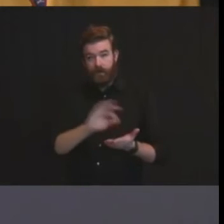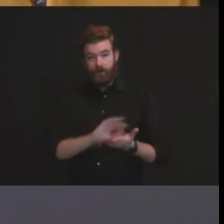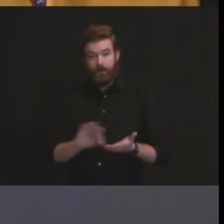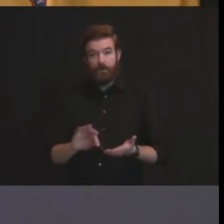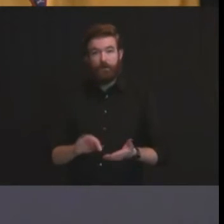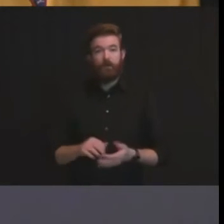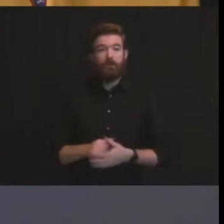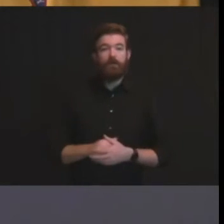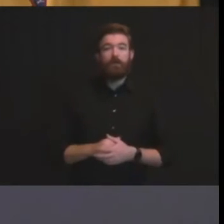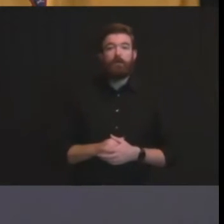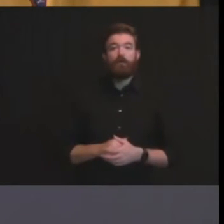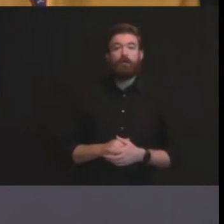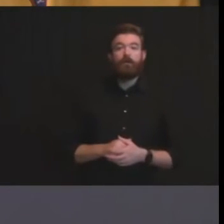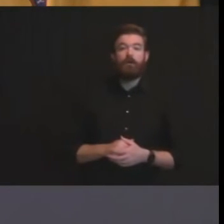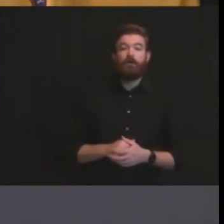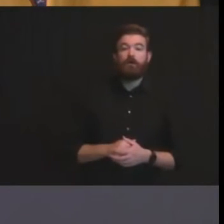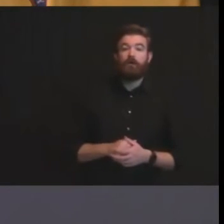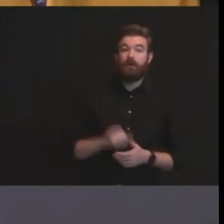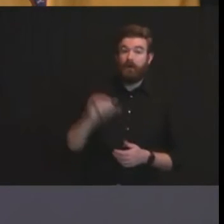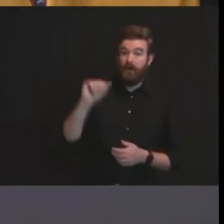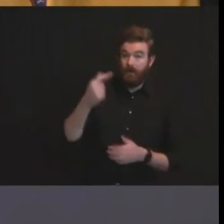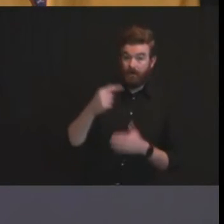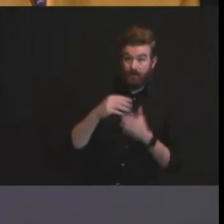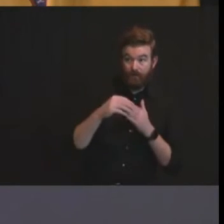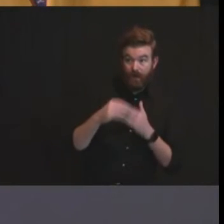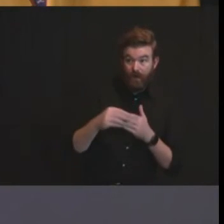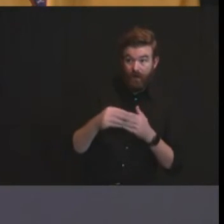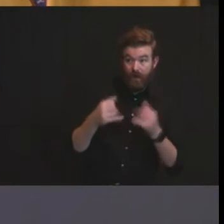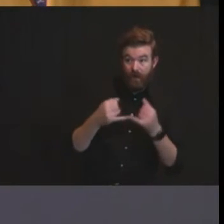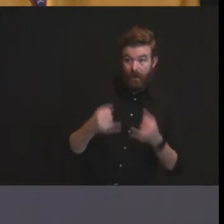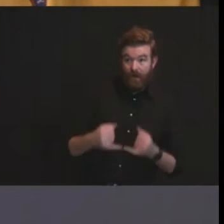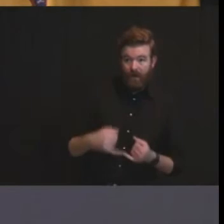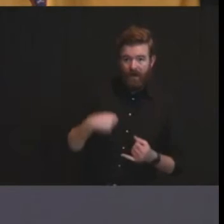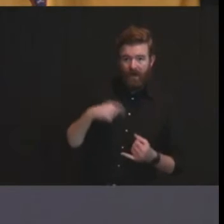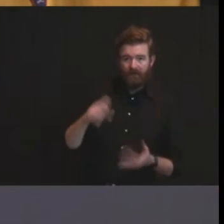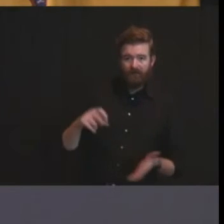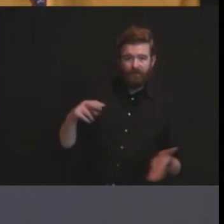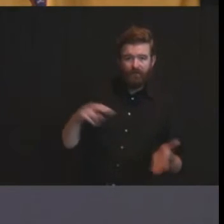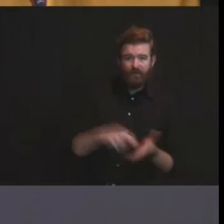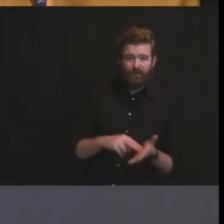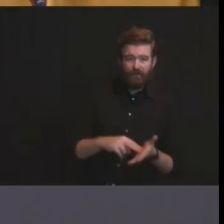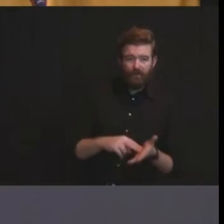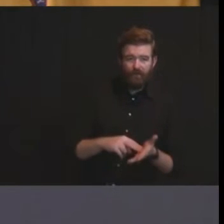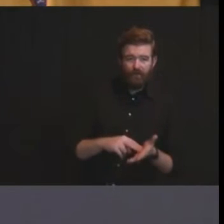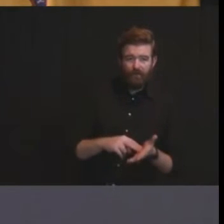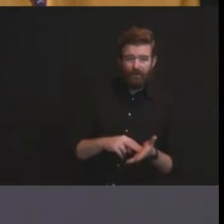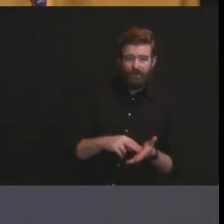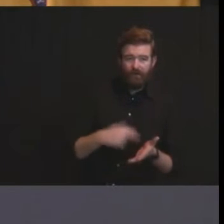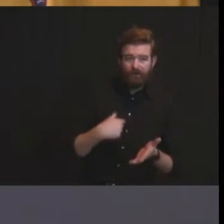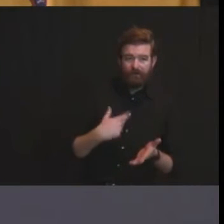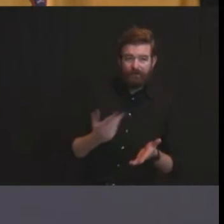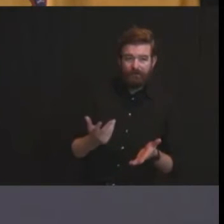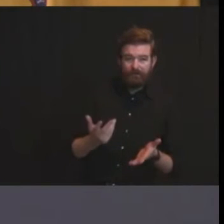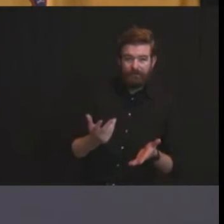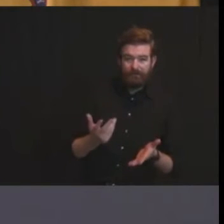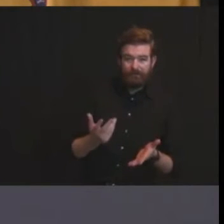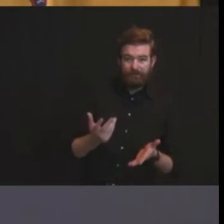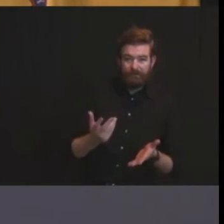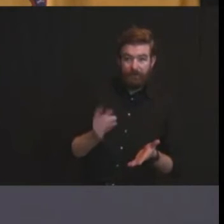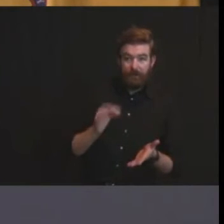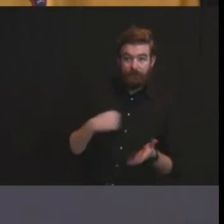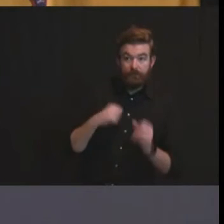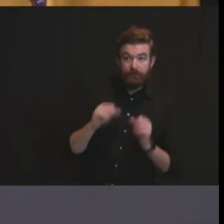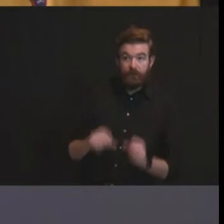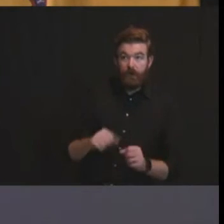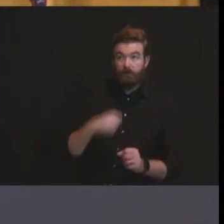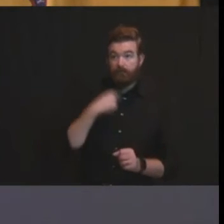would need to look at the specific guidances and see if there's anything we could disclose there so we can get back to you and on the recount piece we'll uh we'll